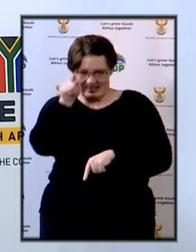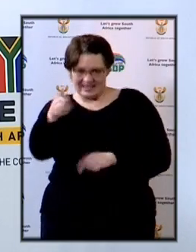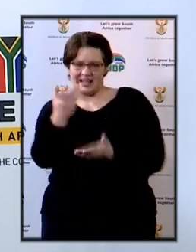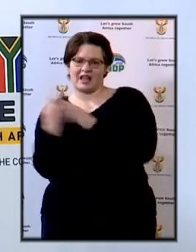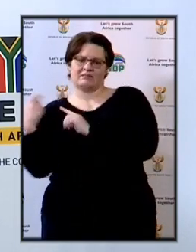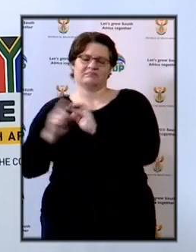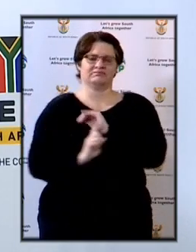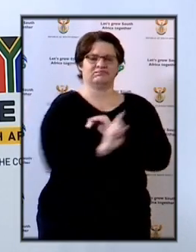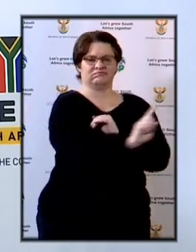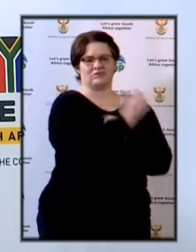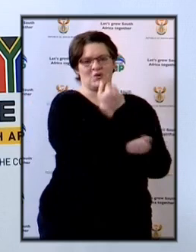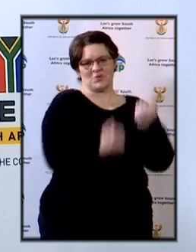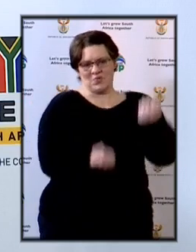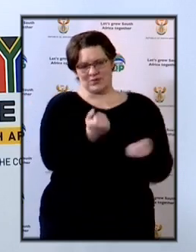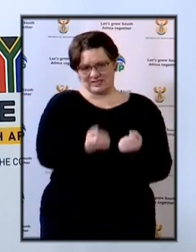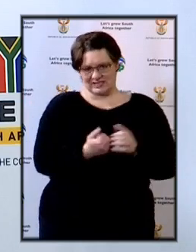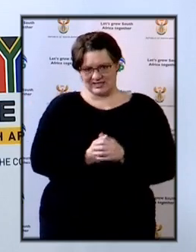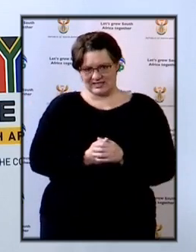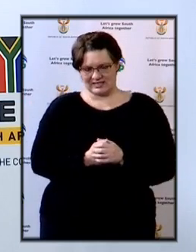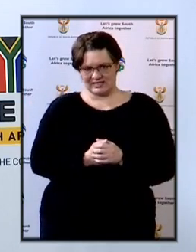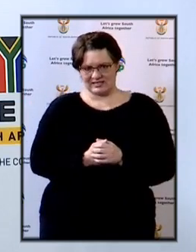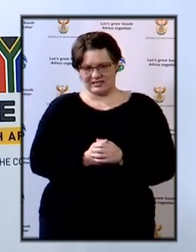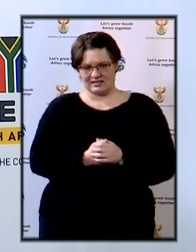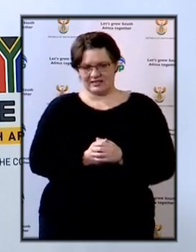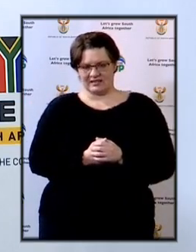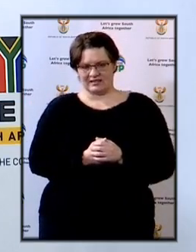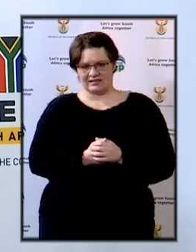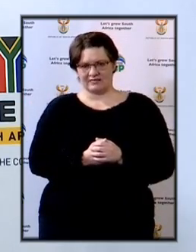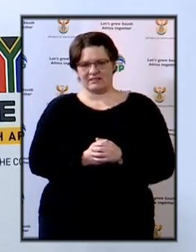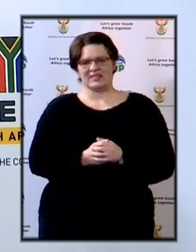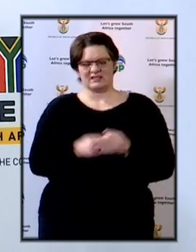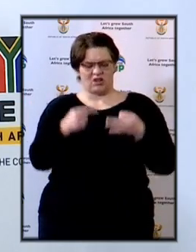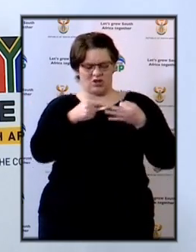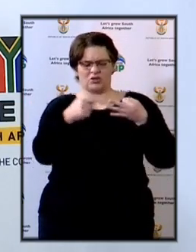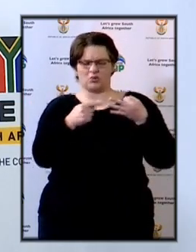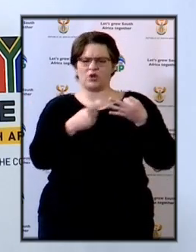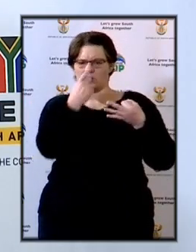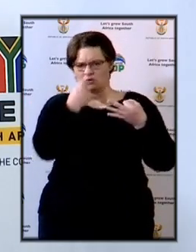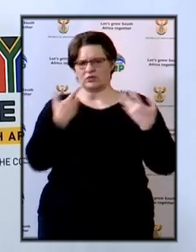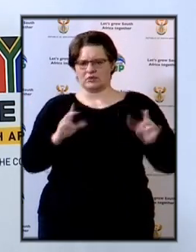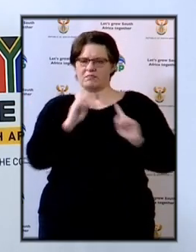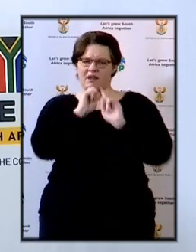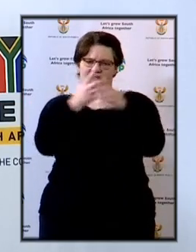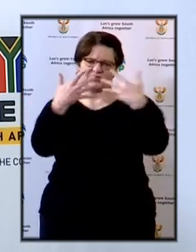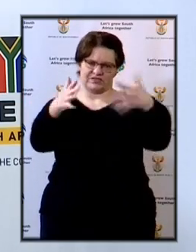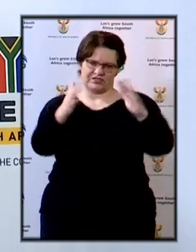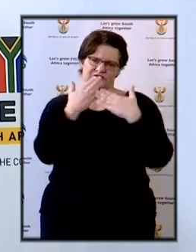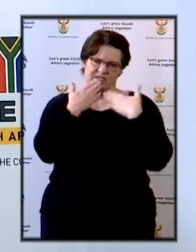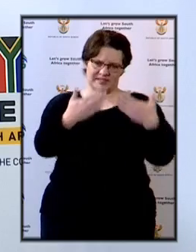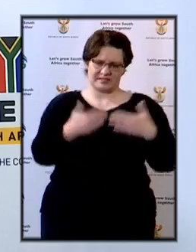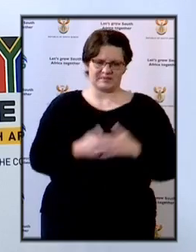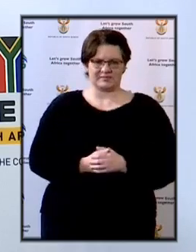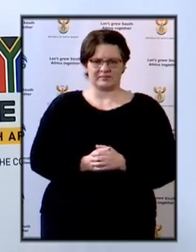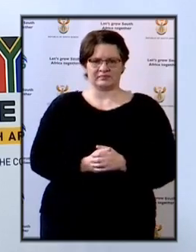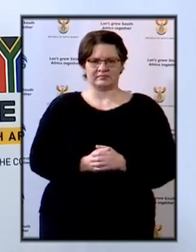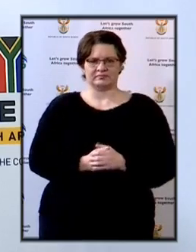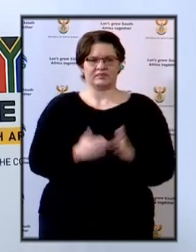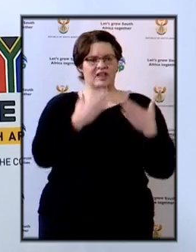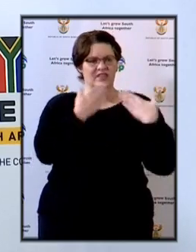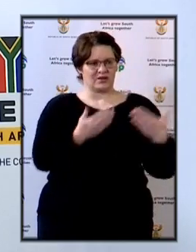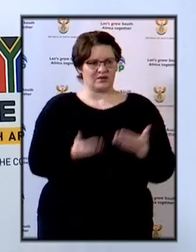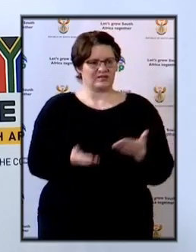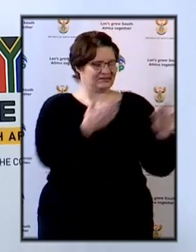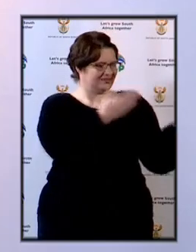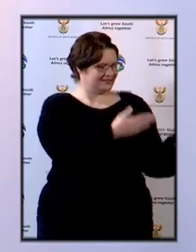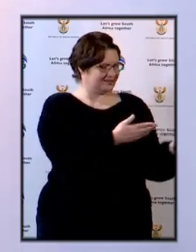appear in court. that is with regard to the three questions that were raised. Thanks. Thank